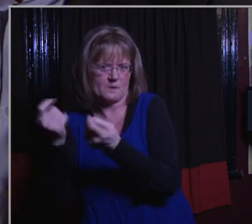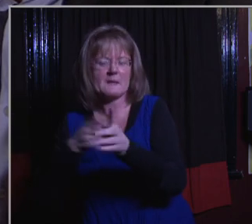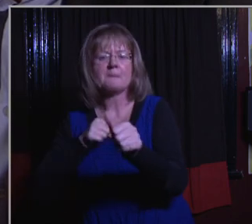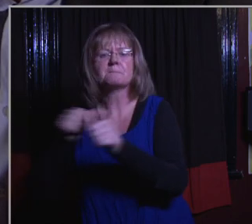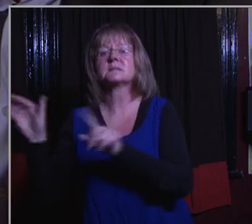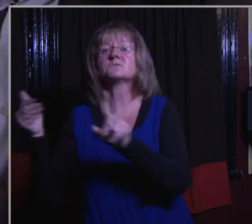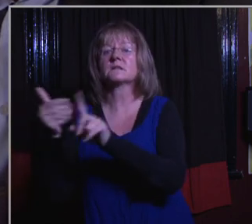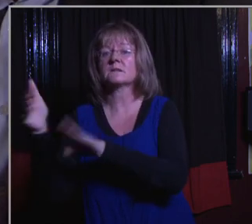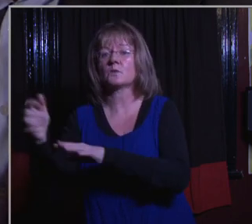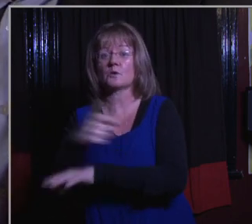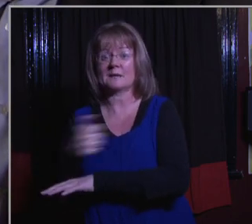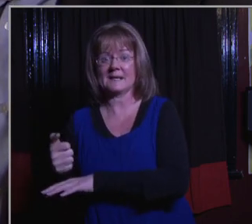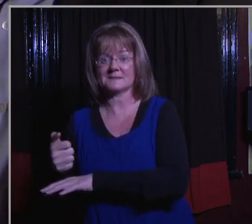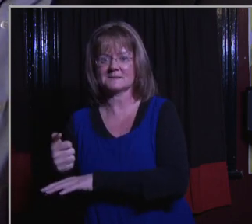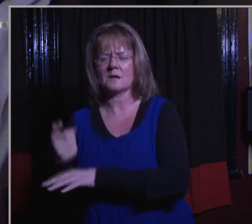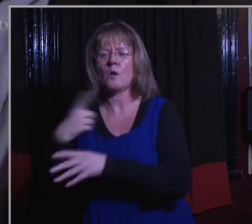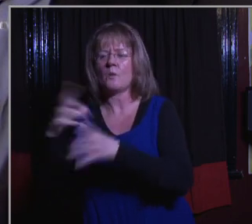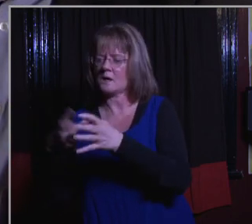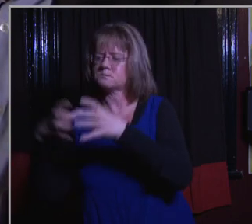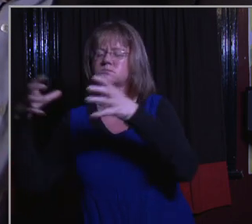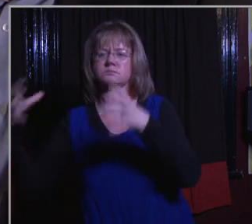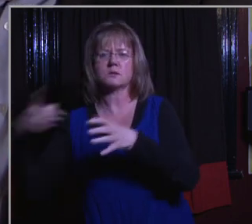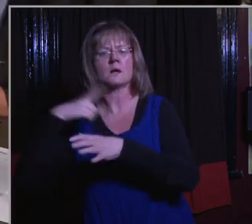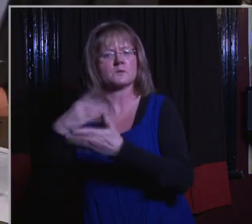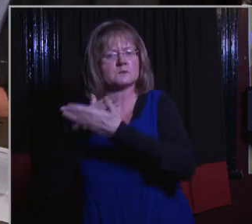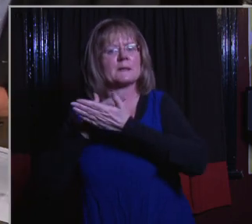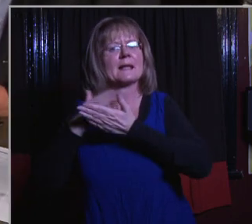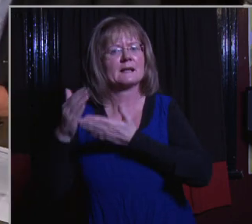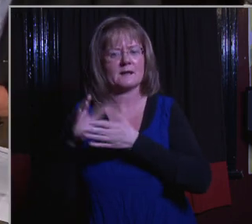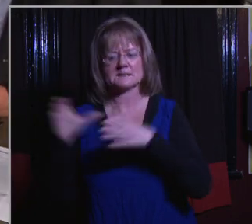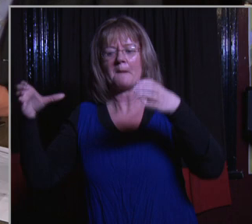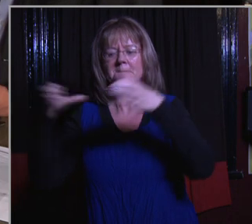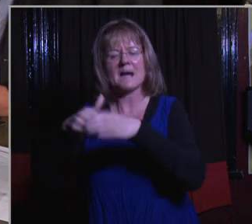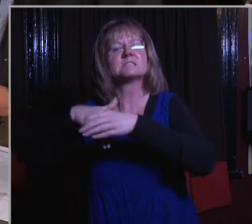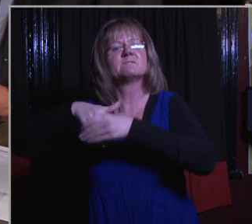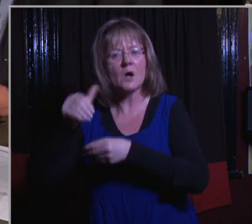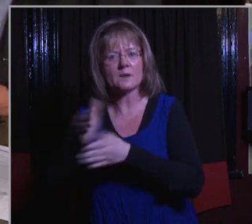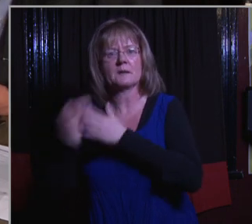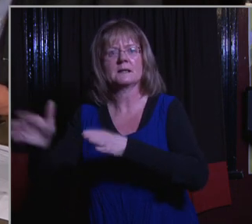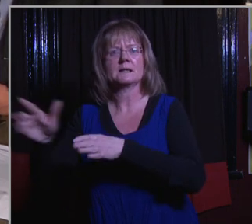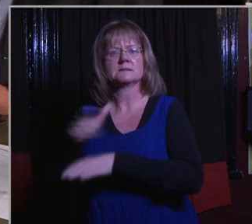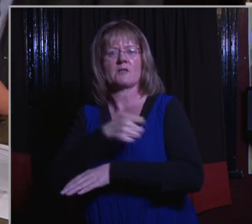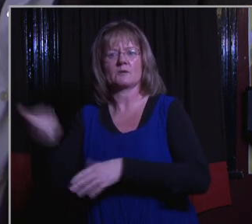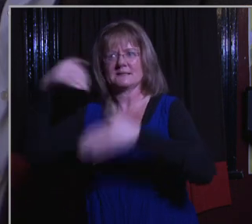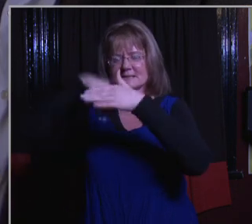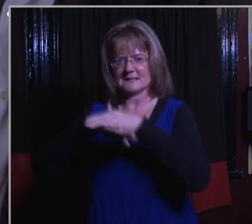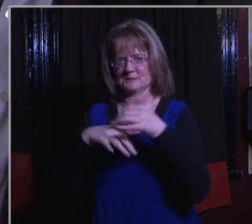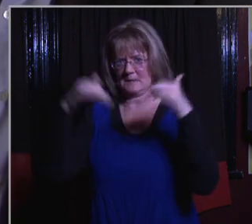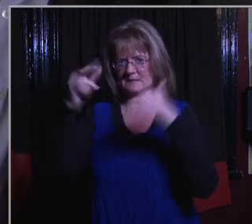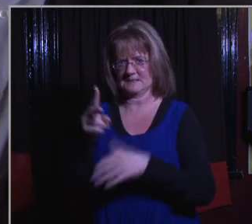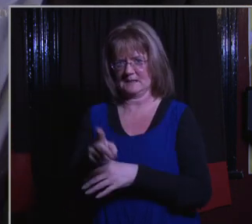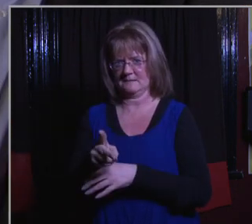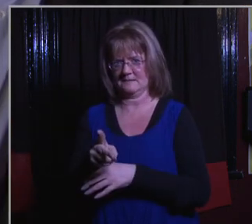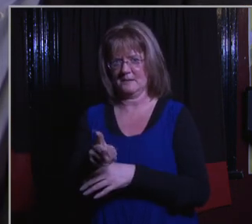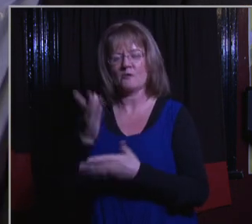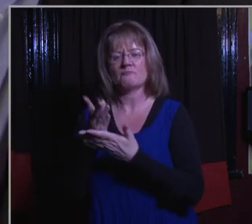for the Greens so far and the reason why we've grown is because we have been clear it is the party vote that gets the Greens back into Parliament. Only the party vote will make a